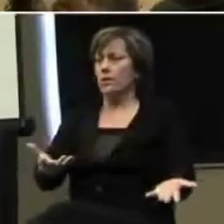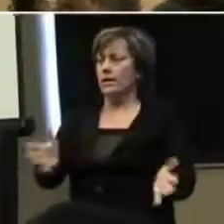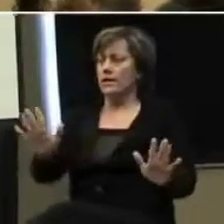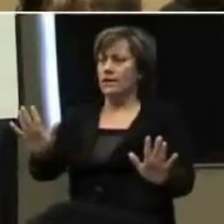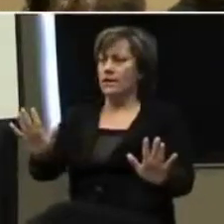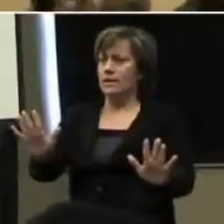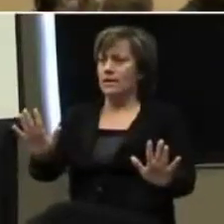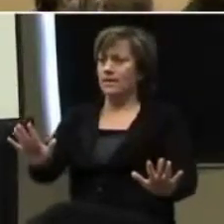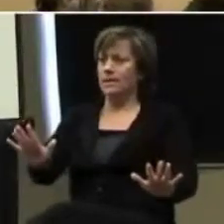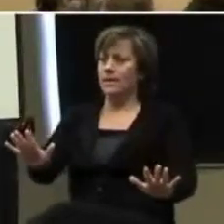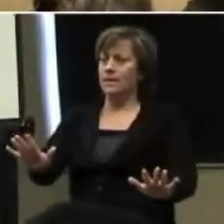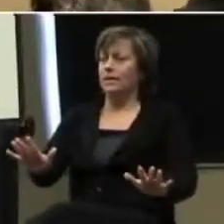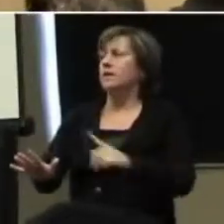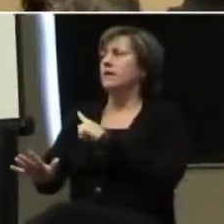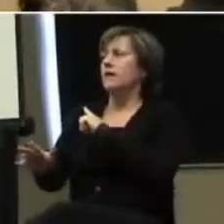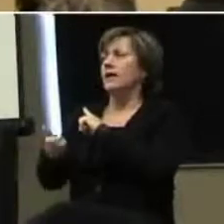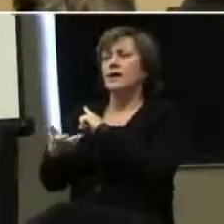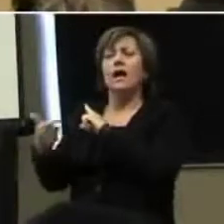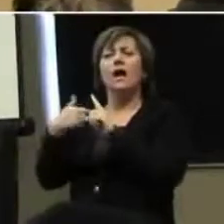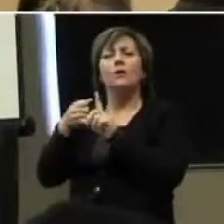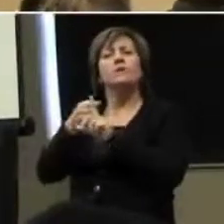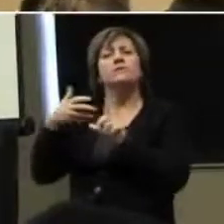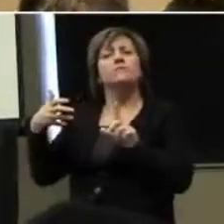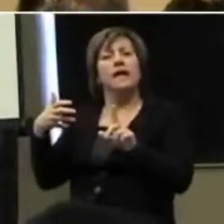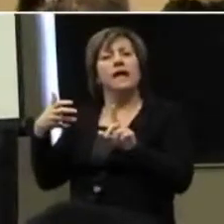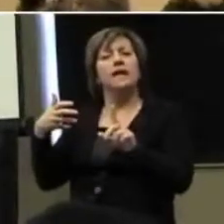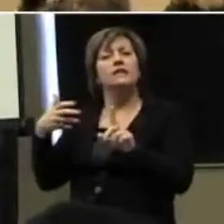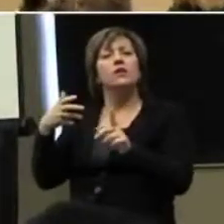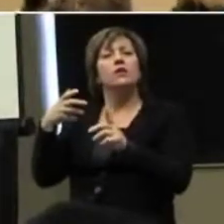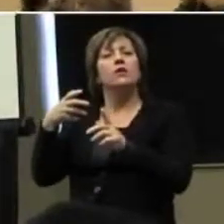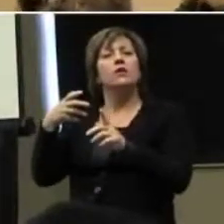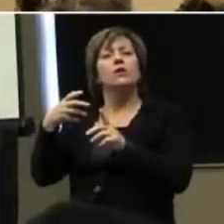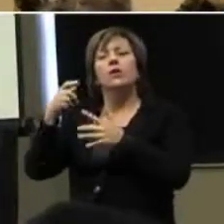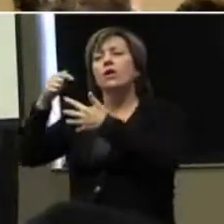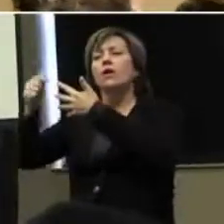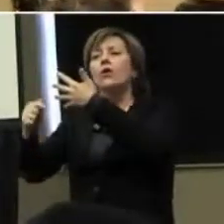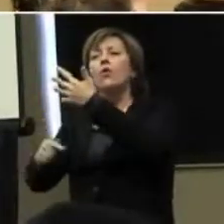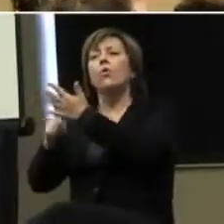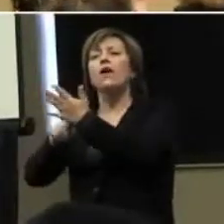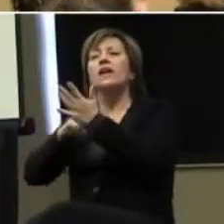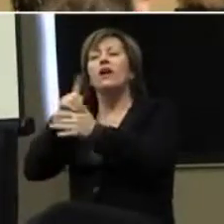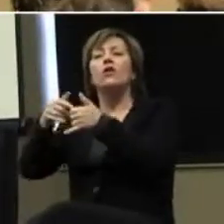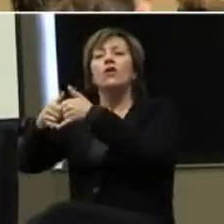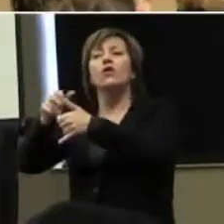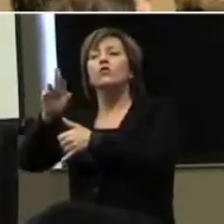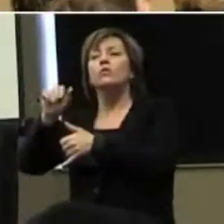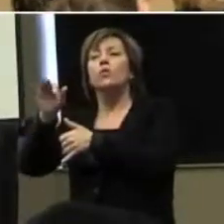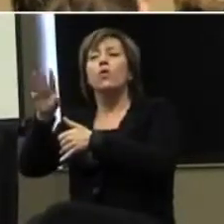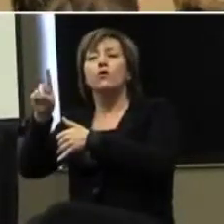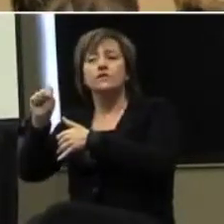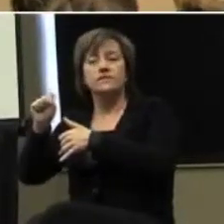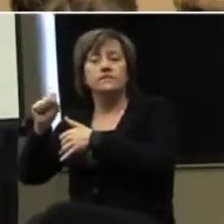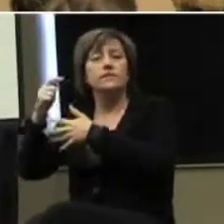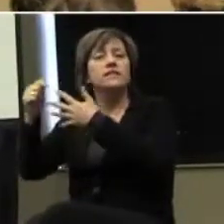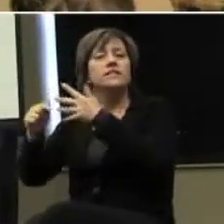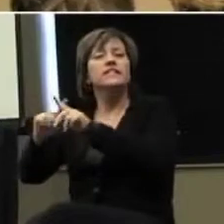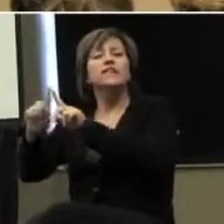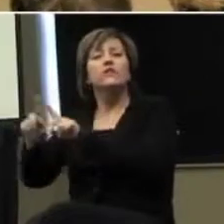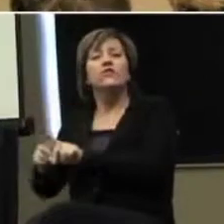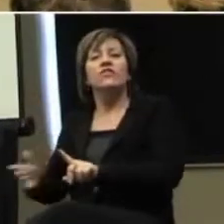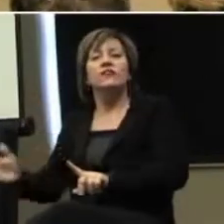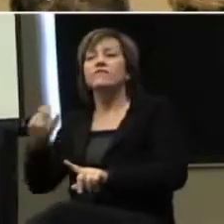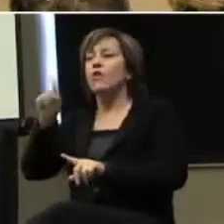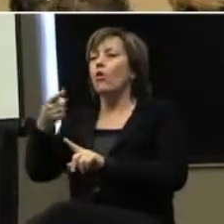And another thing I would expand her repertoire of what she will work for because you're going to satiate on cookies and you're not going to have anything that'll